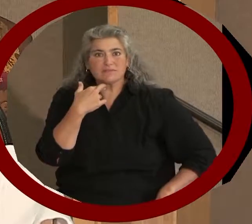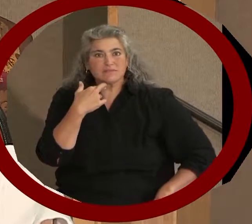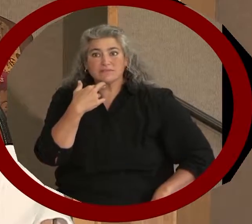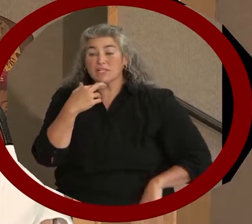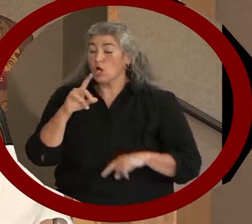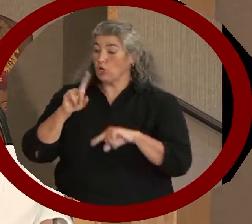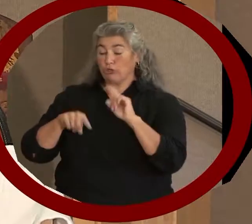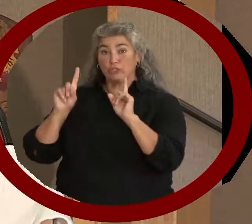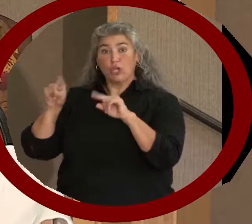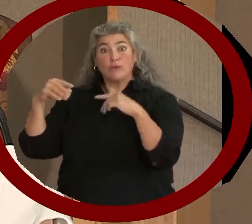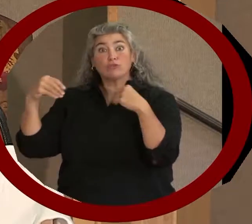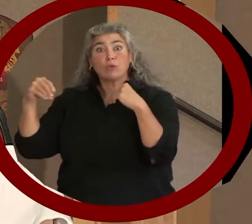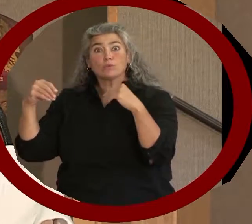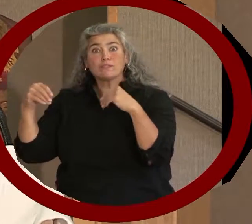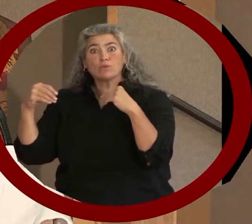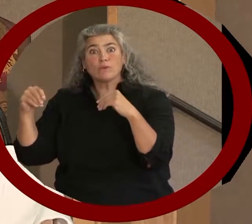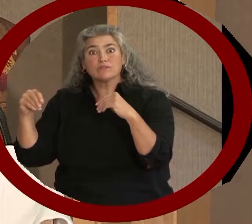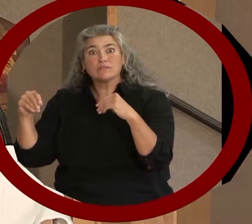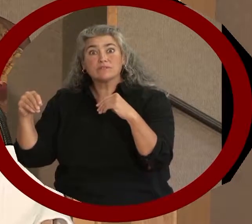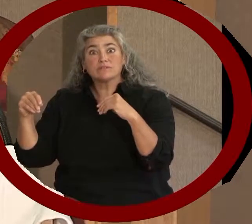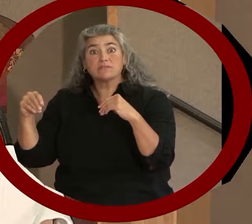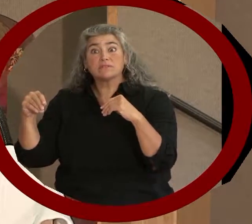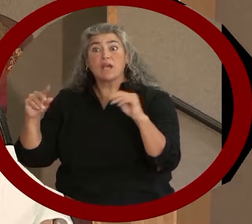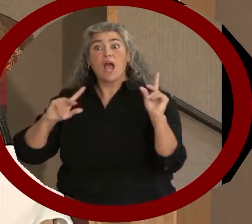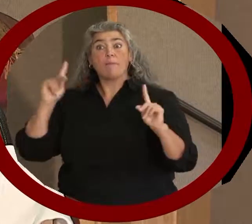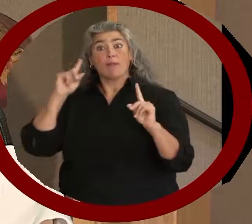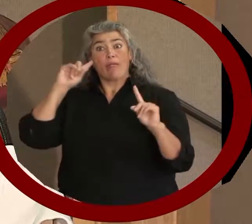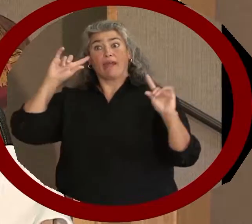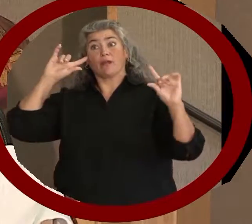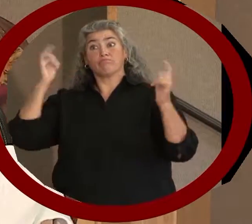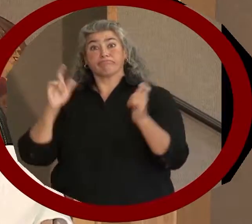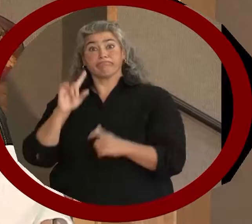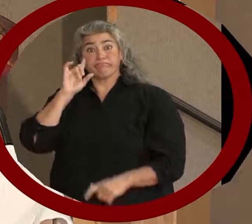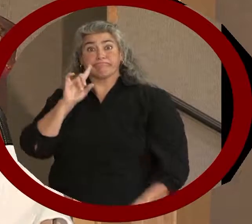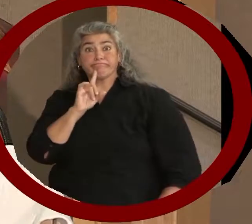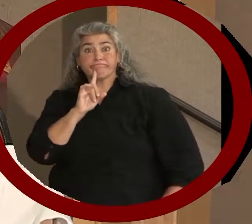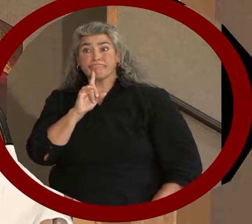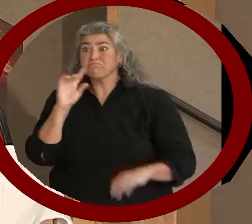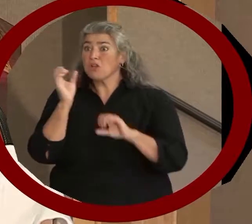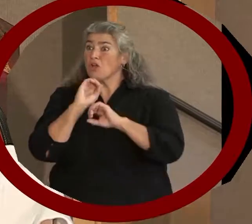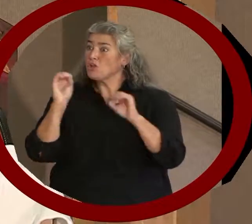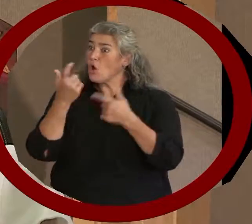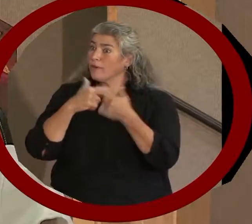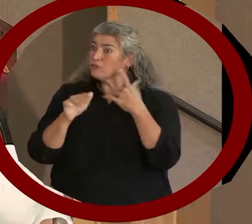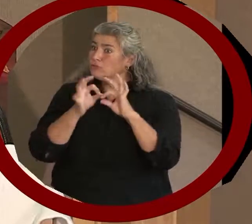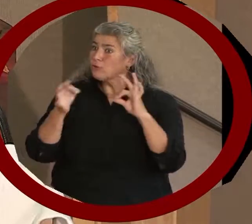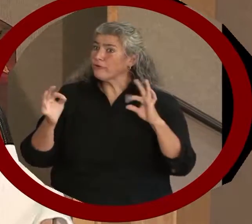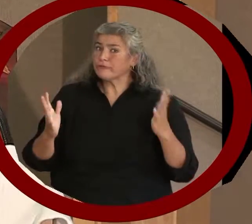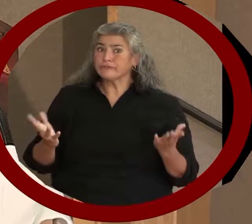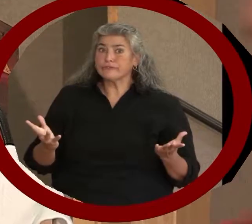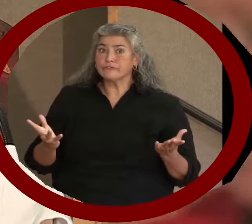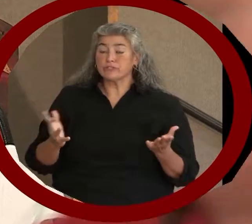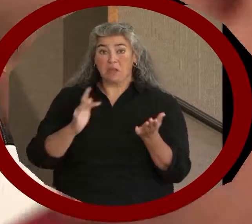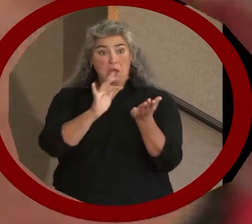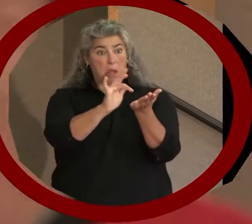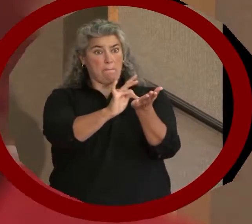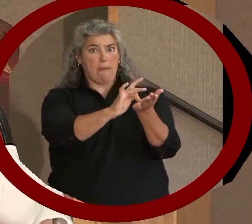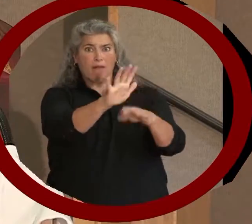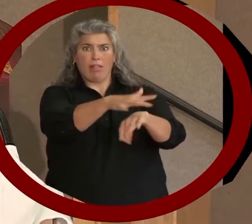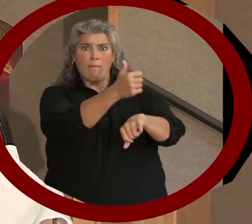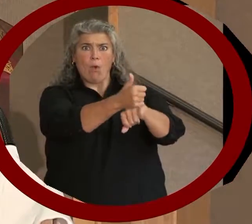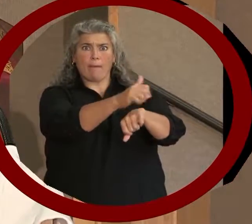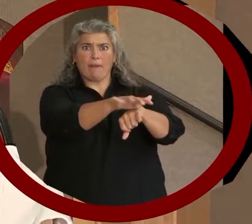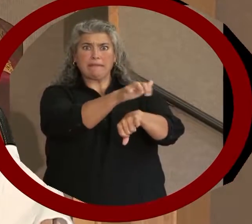from grocery stores. People with hearing loss, they didn't have sign language interpreters at medical appointments,